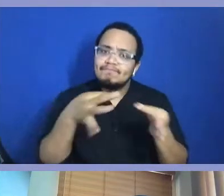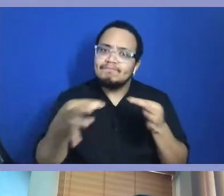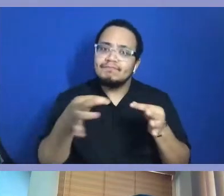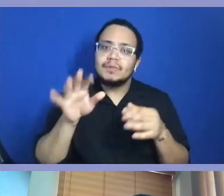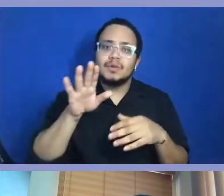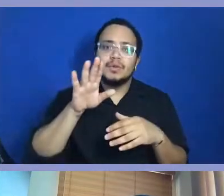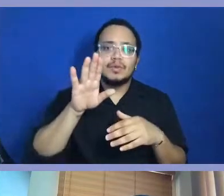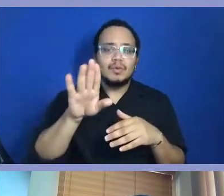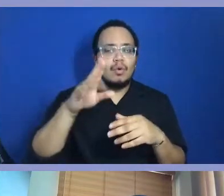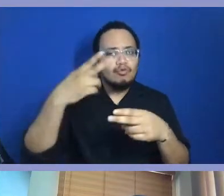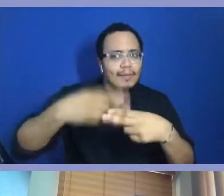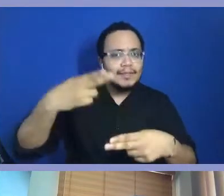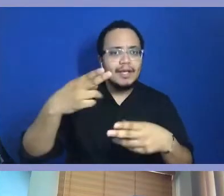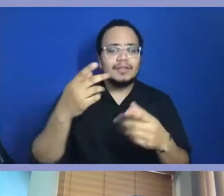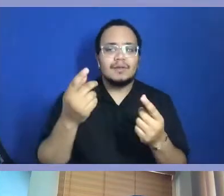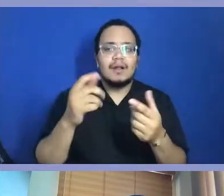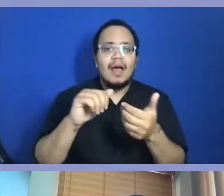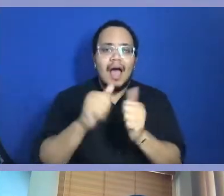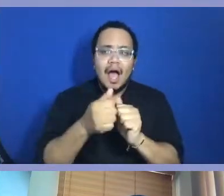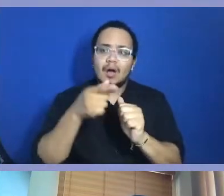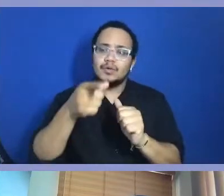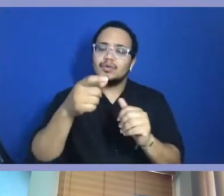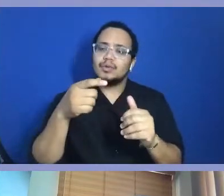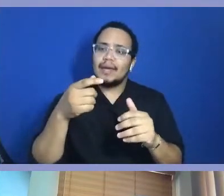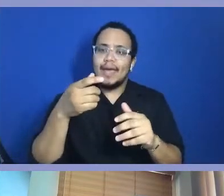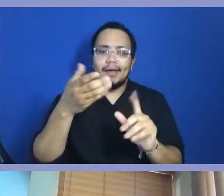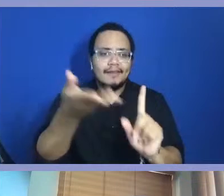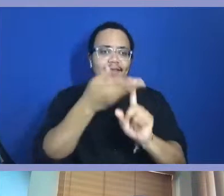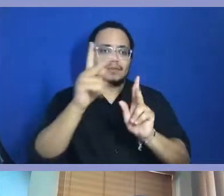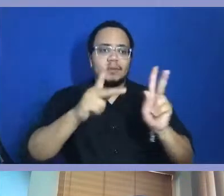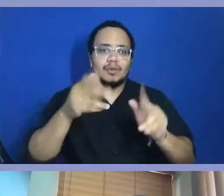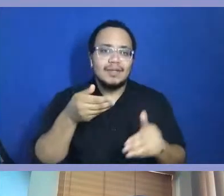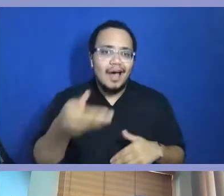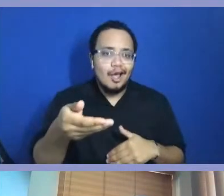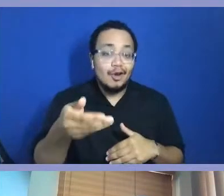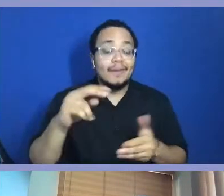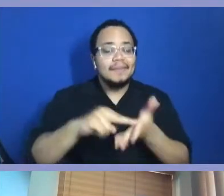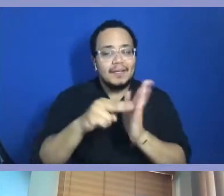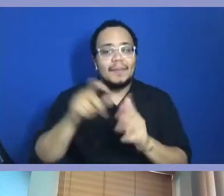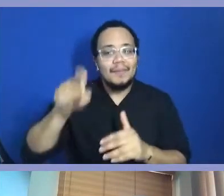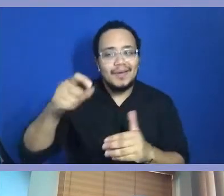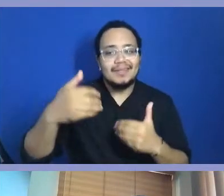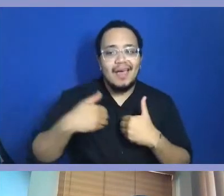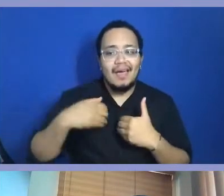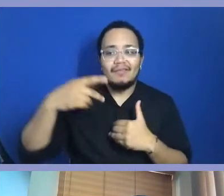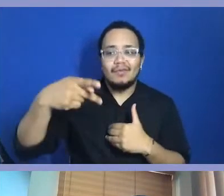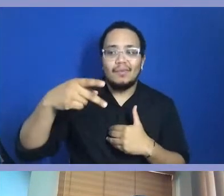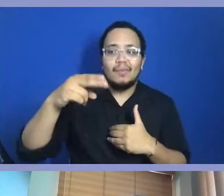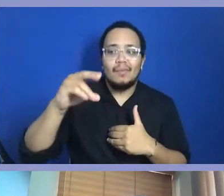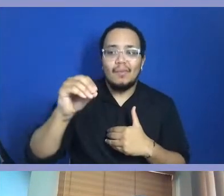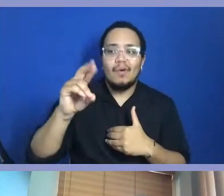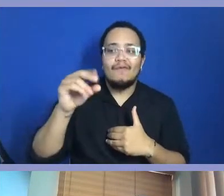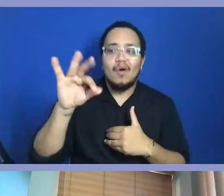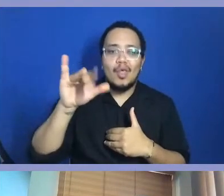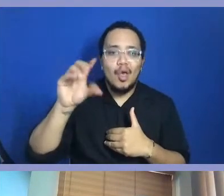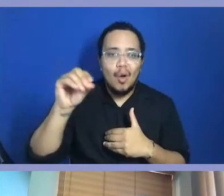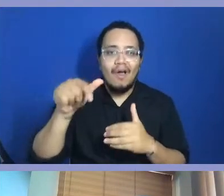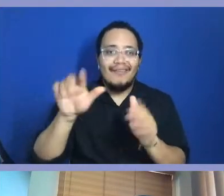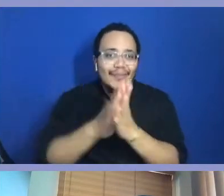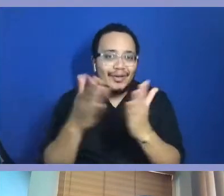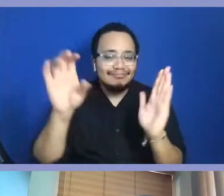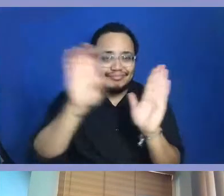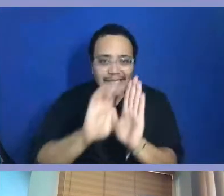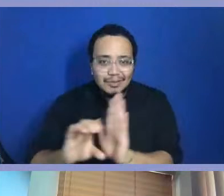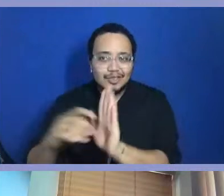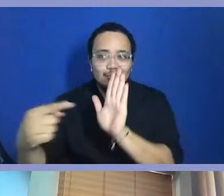have to show a portfolio to say that you bought something. Whatever the client is you're dealing with, that's the way the portfolio needs to